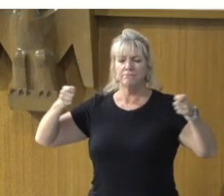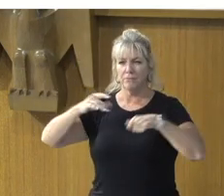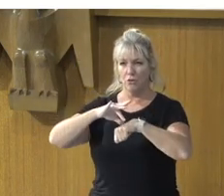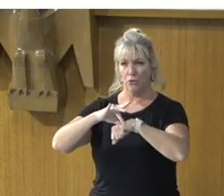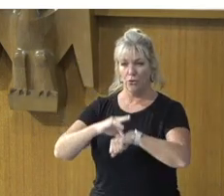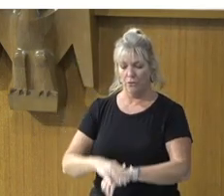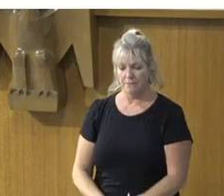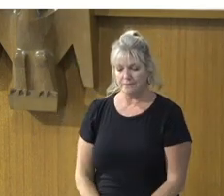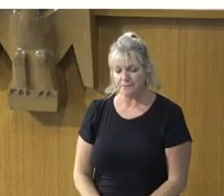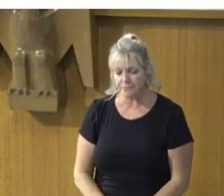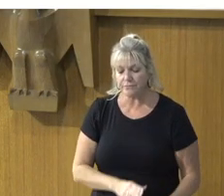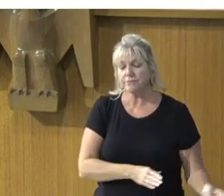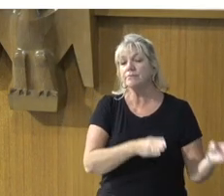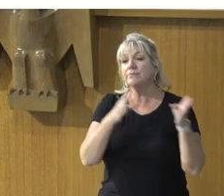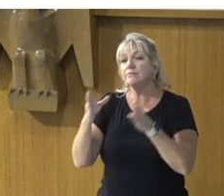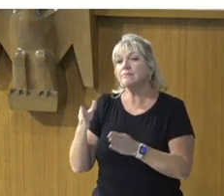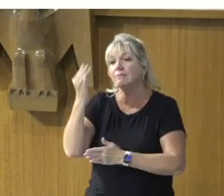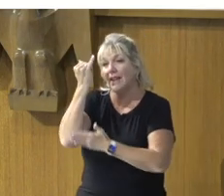From Isaiah 40.